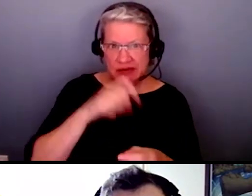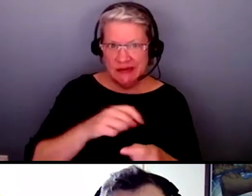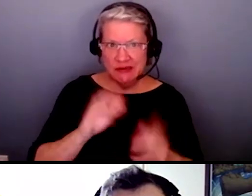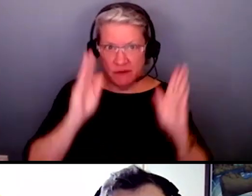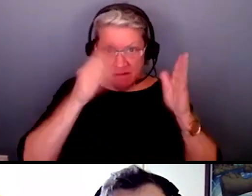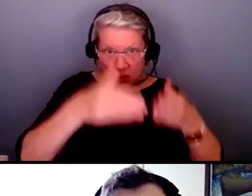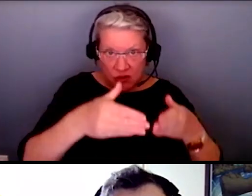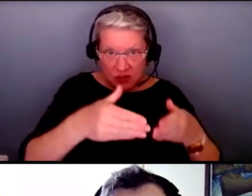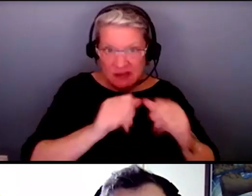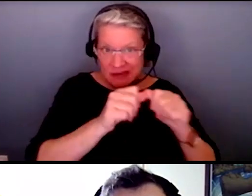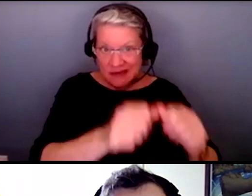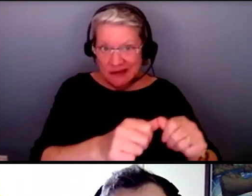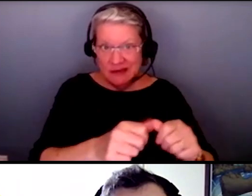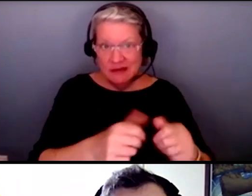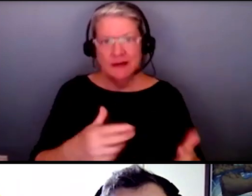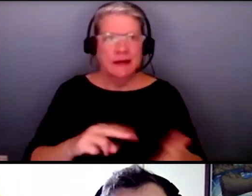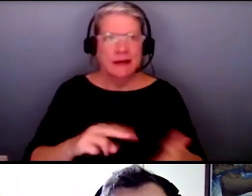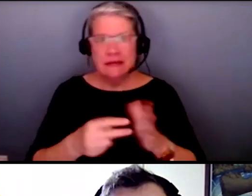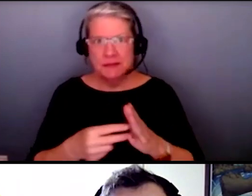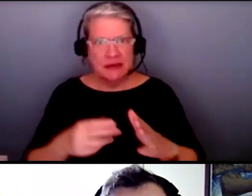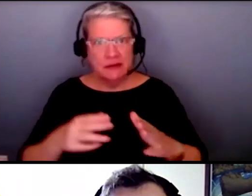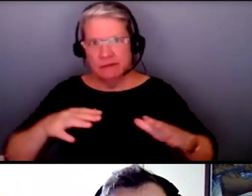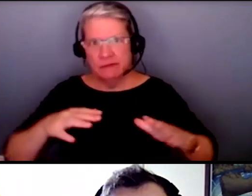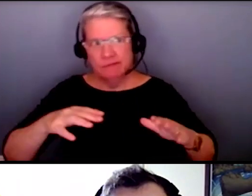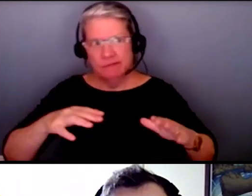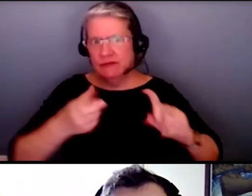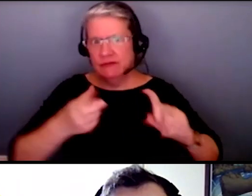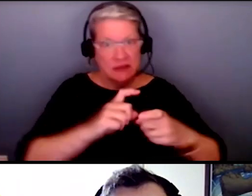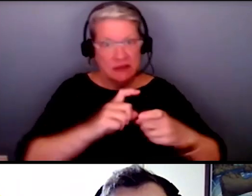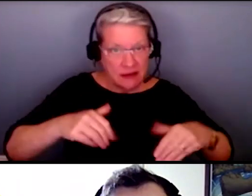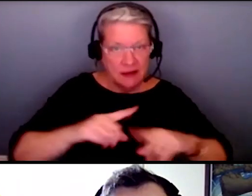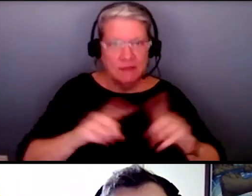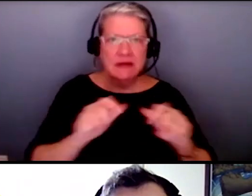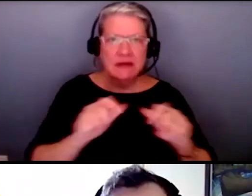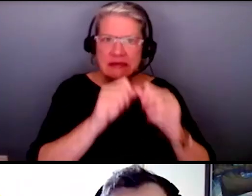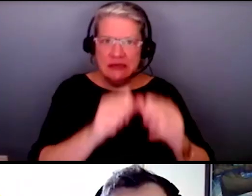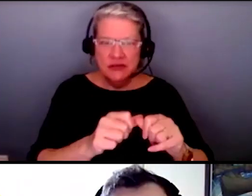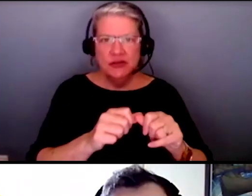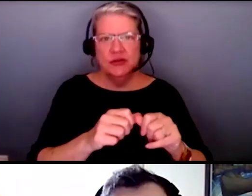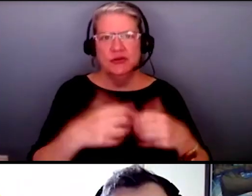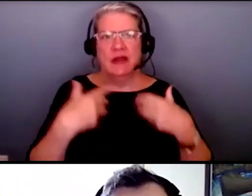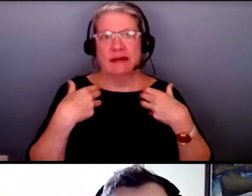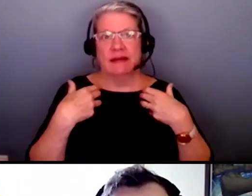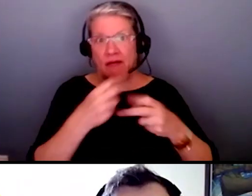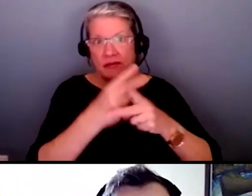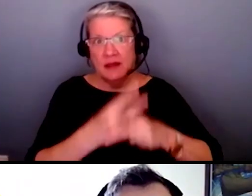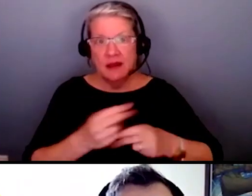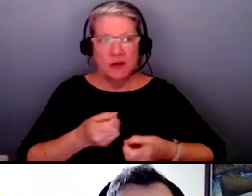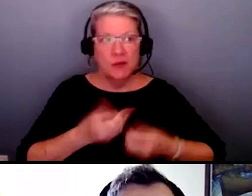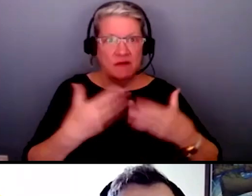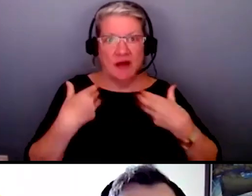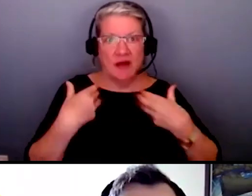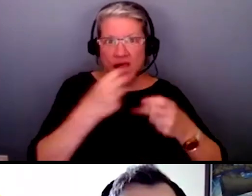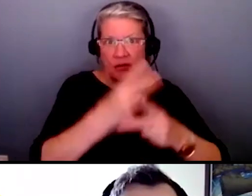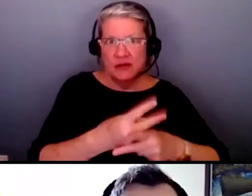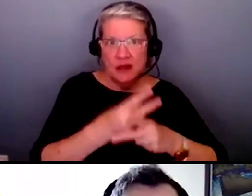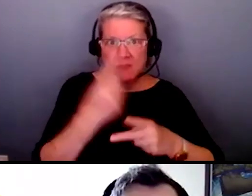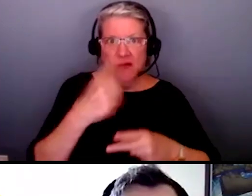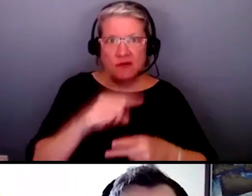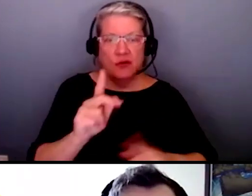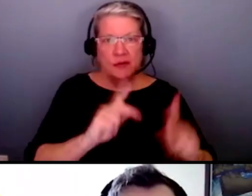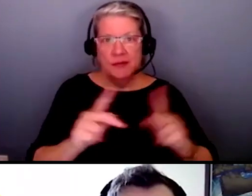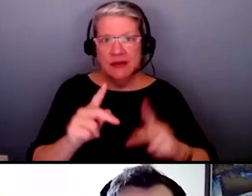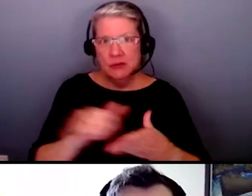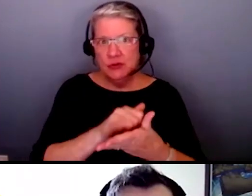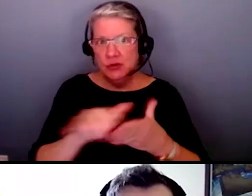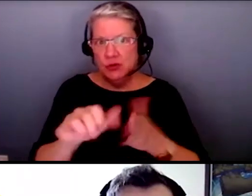focus on not that we haven't necessarily made them yet but continue to focus on in terms of health care and how we provide health care to our citizens in New York